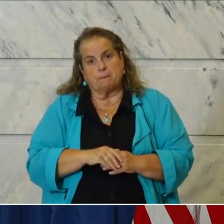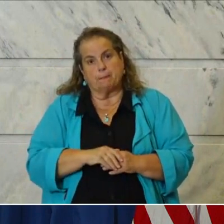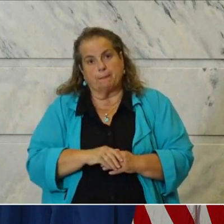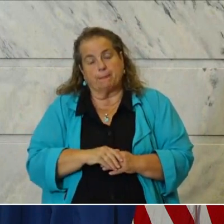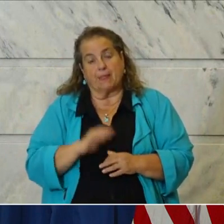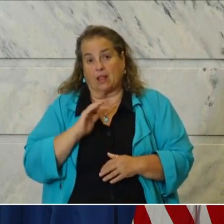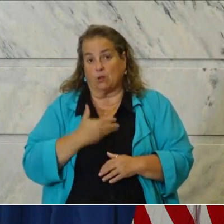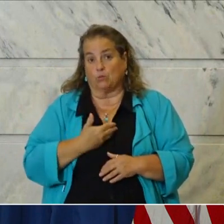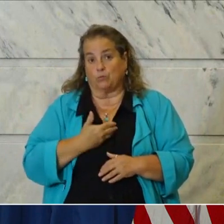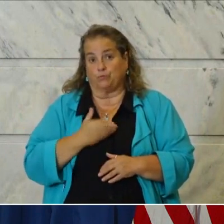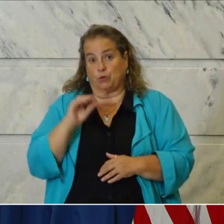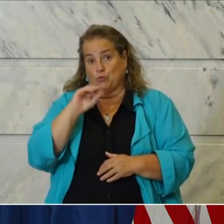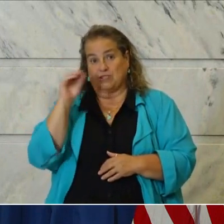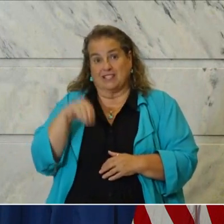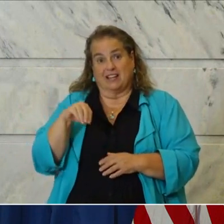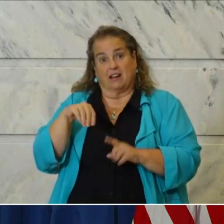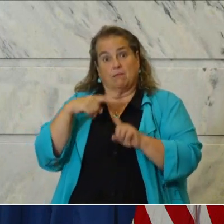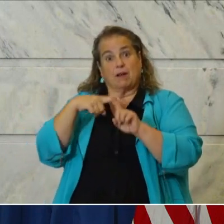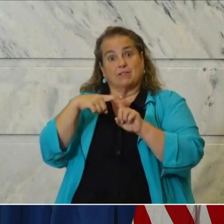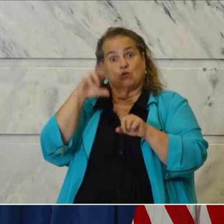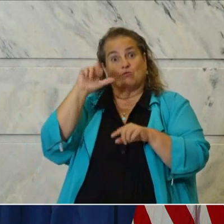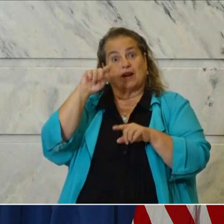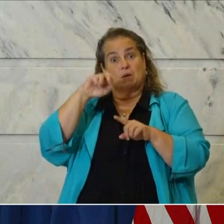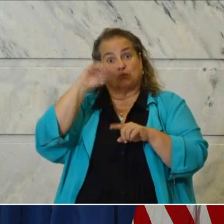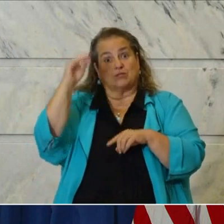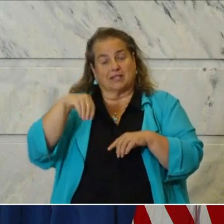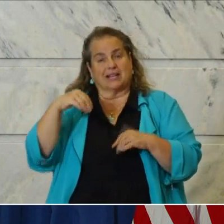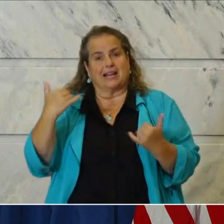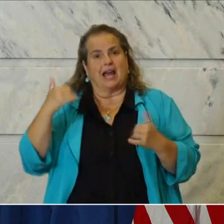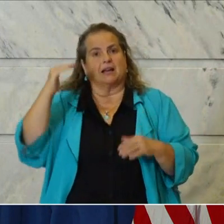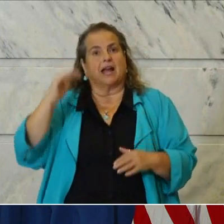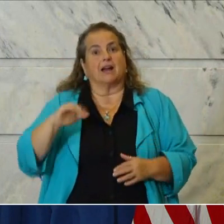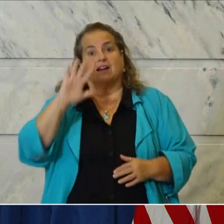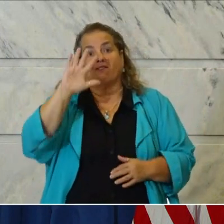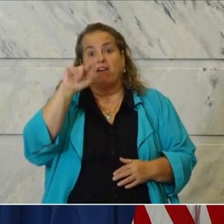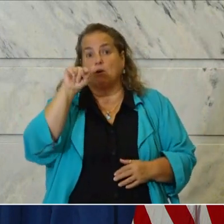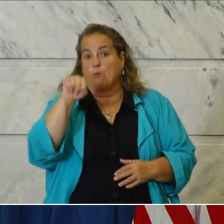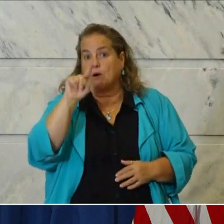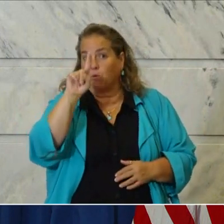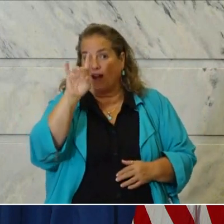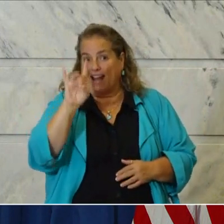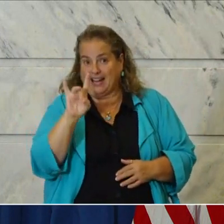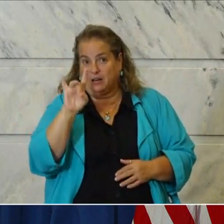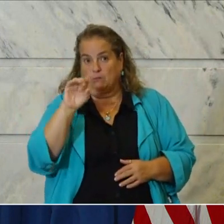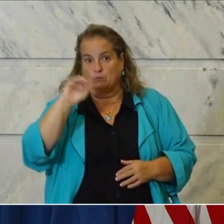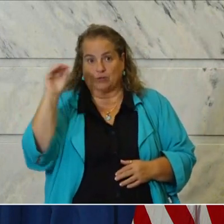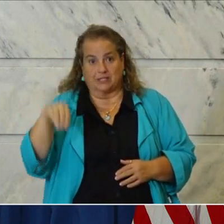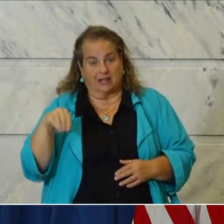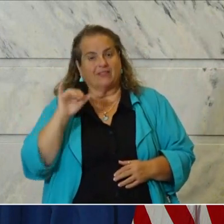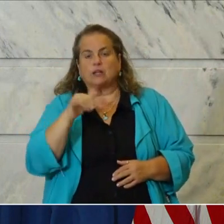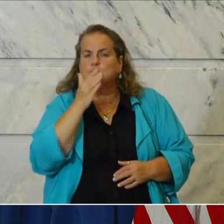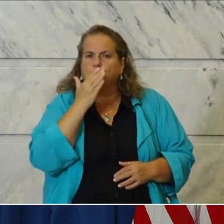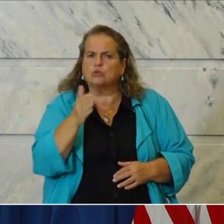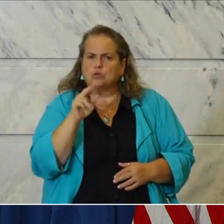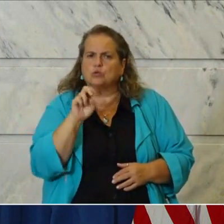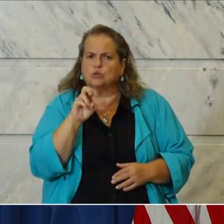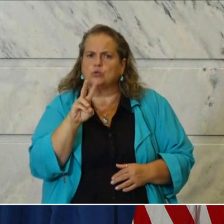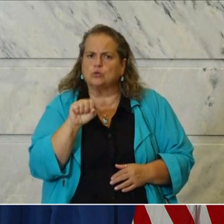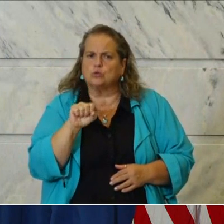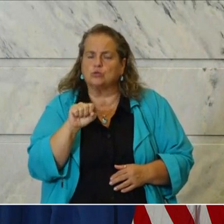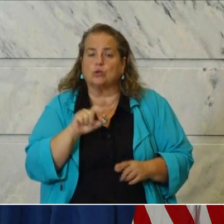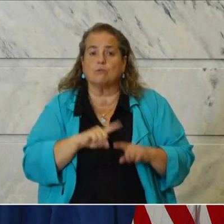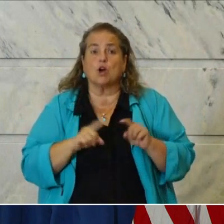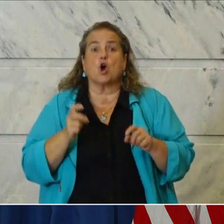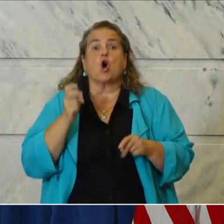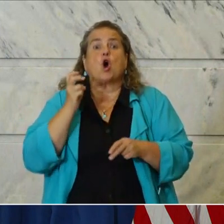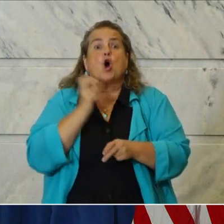Our positivity rate now down to 5.18%. Uh, that's good news. Here's the really